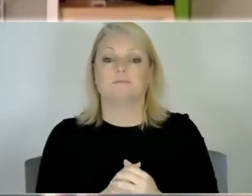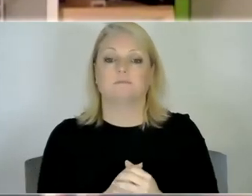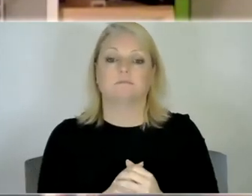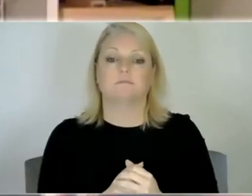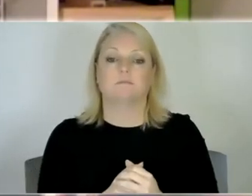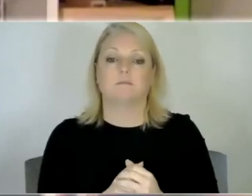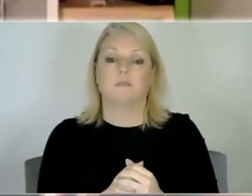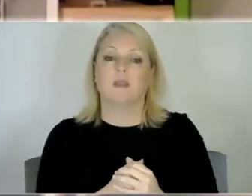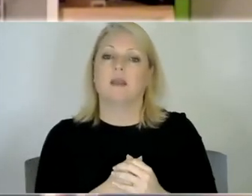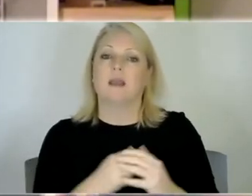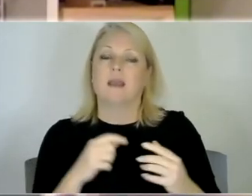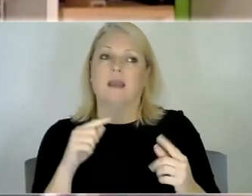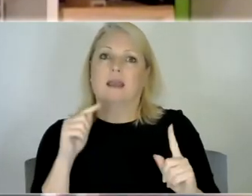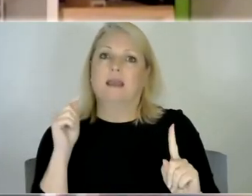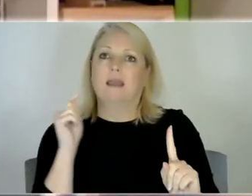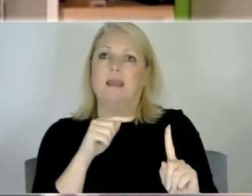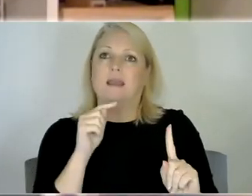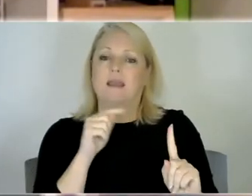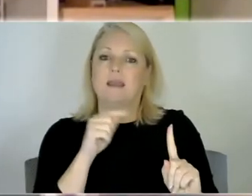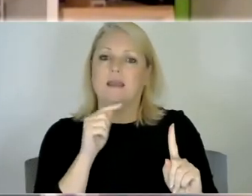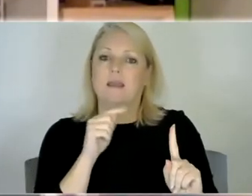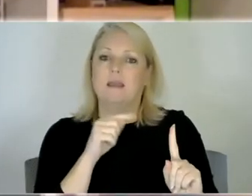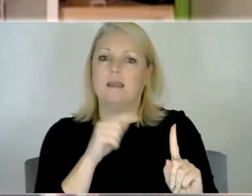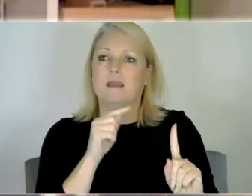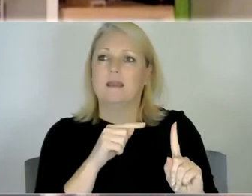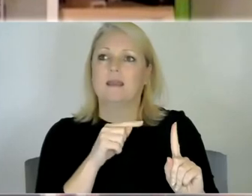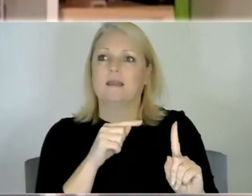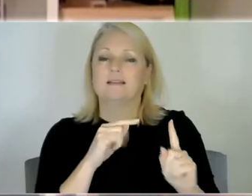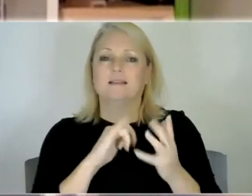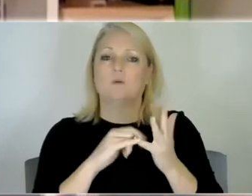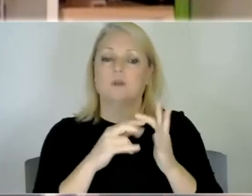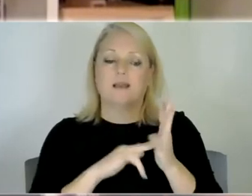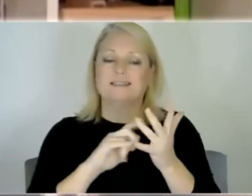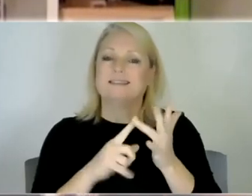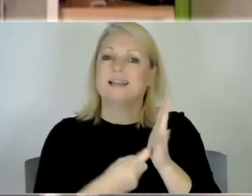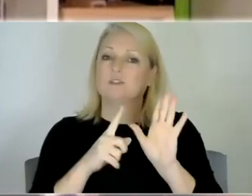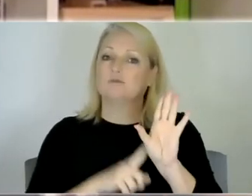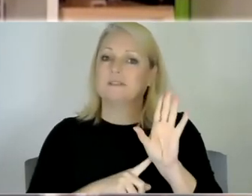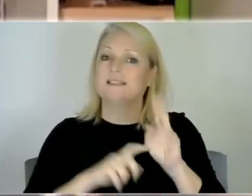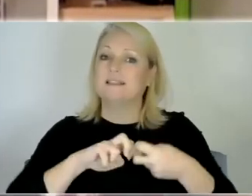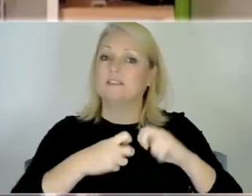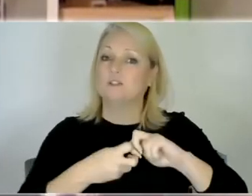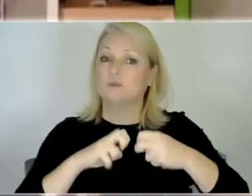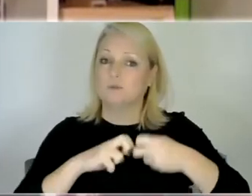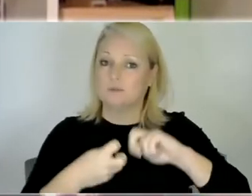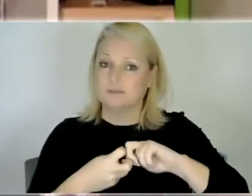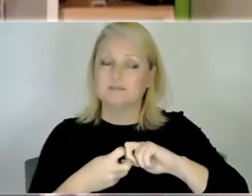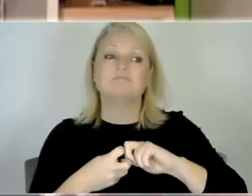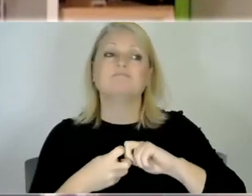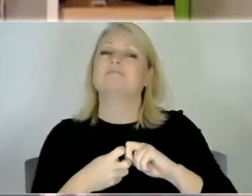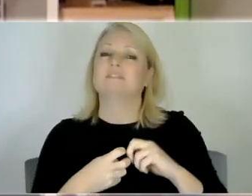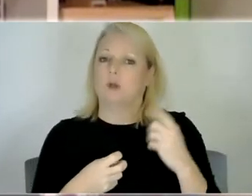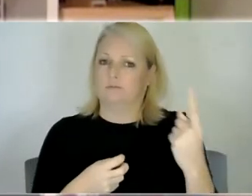and he you know he he has a lot of sensory issues he he struggles to to be around other